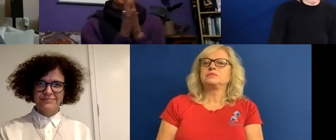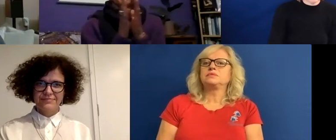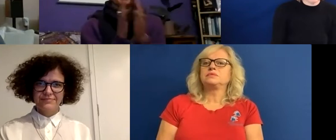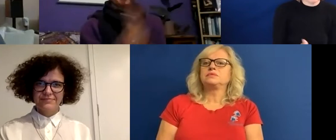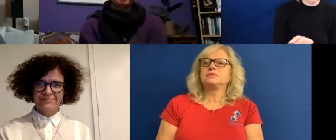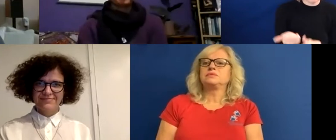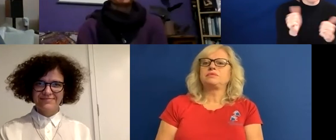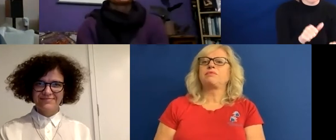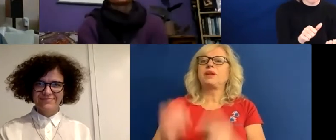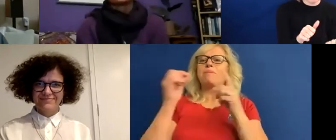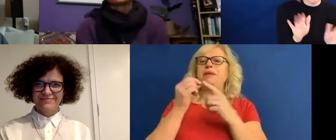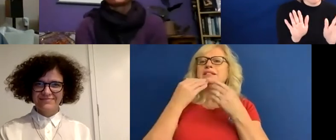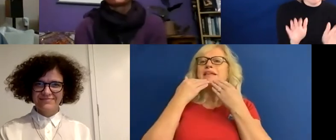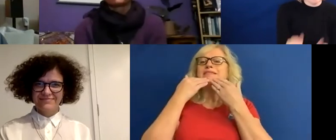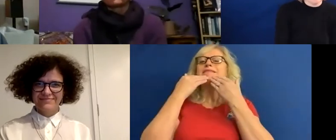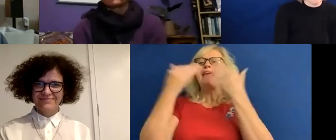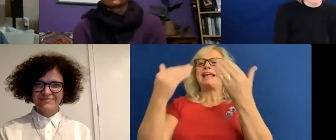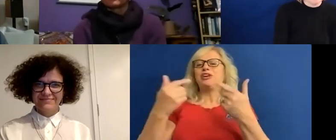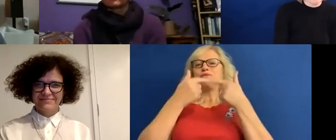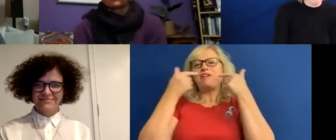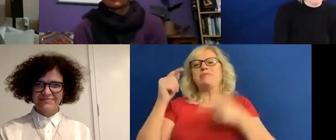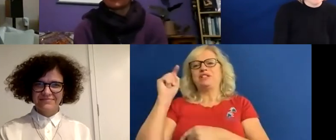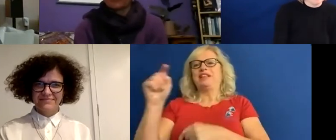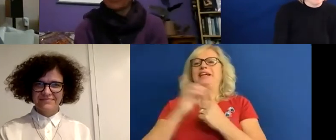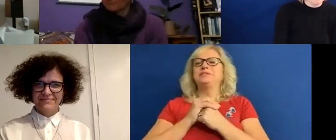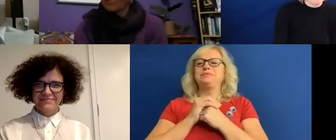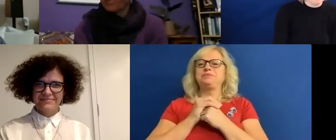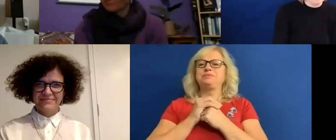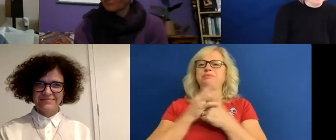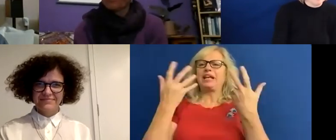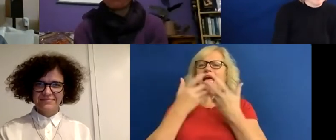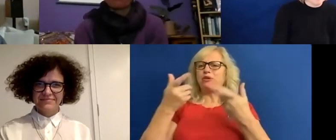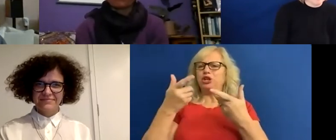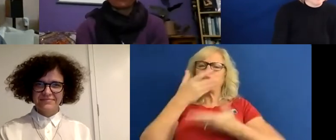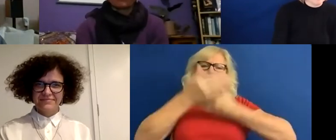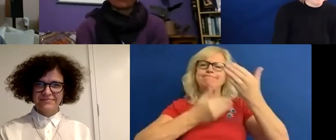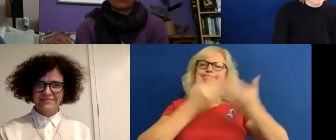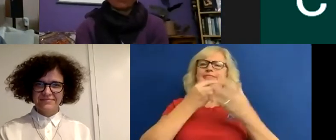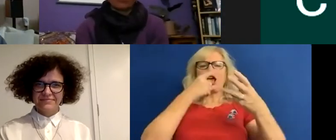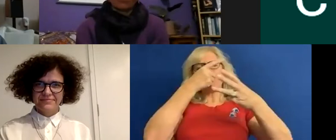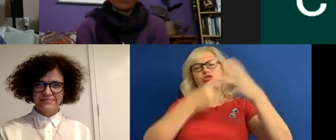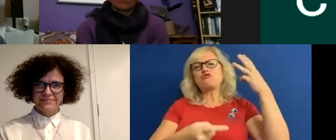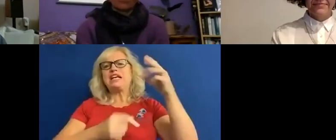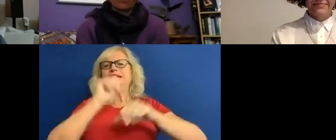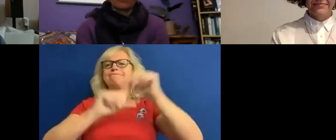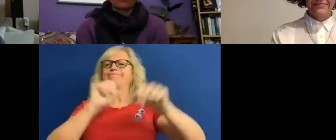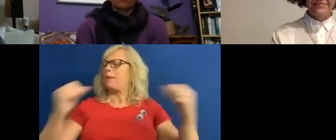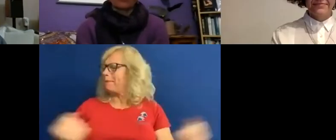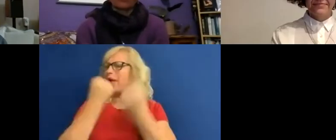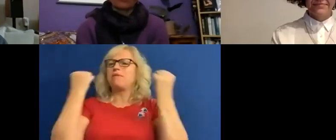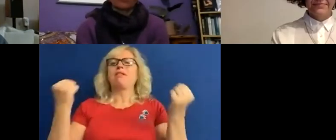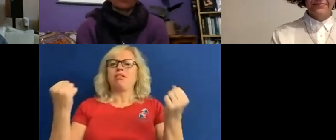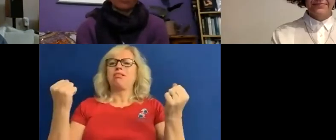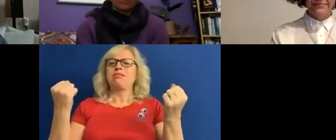Peter, thank you very much for that. And I think how you outlined those three steps I thought were incredibly powerful and really speak